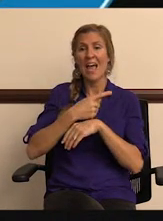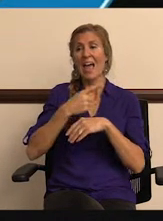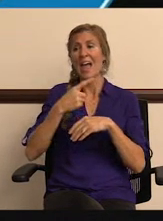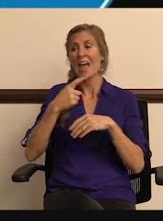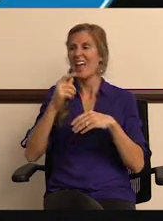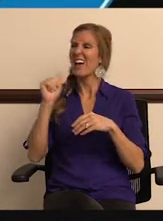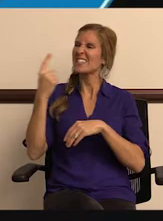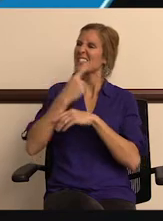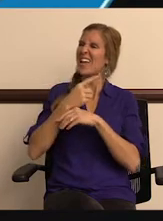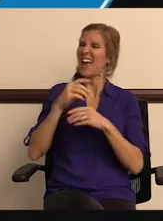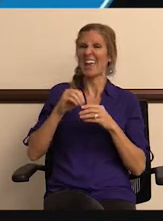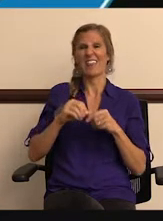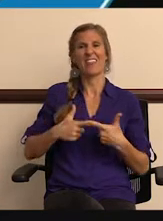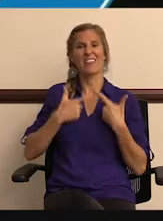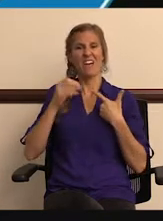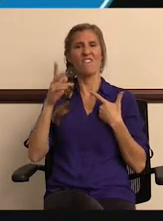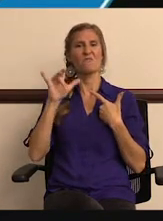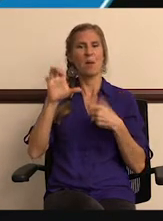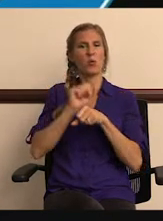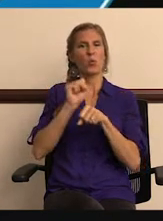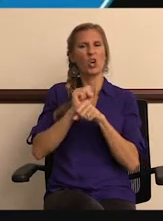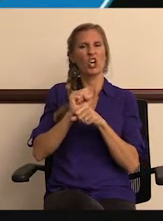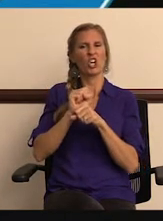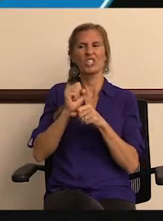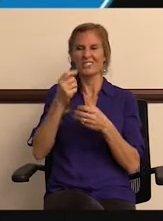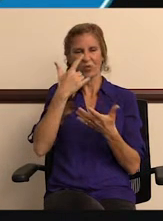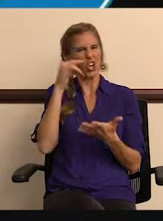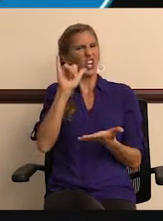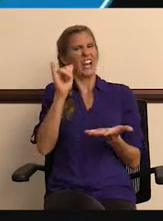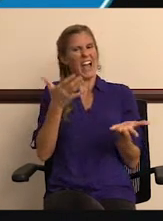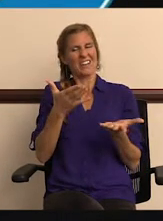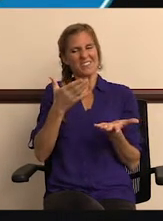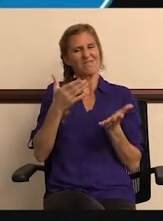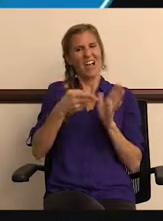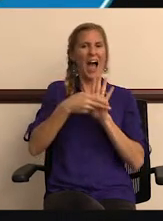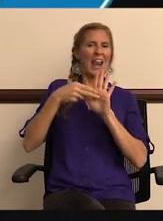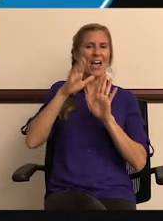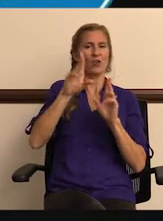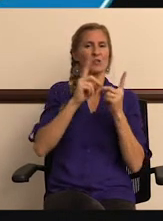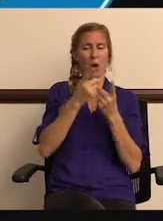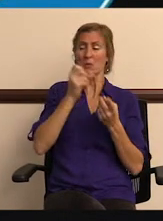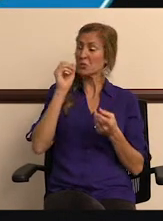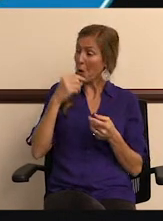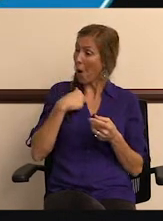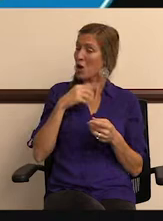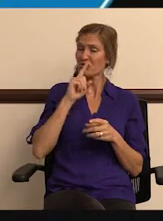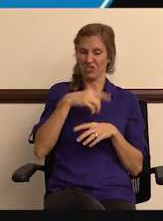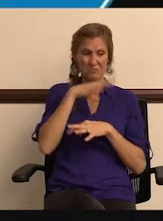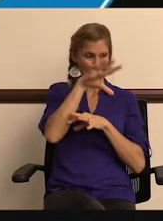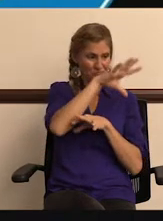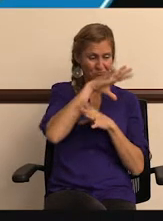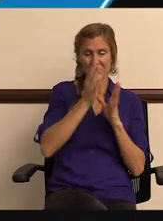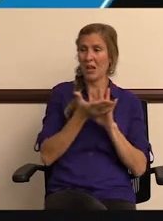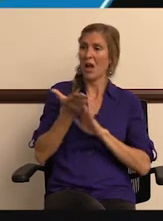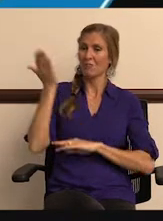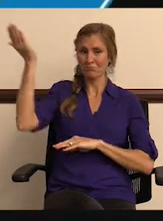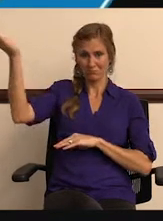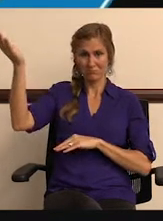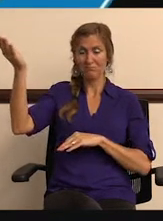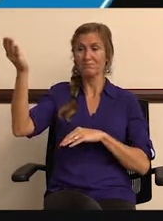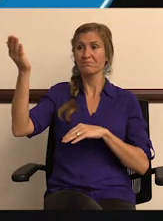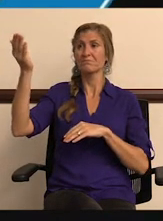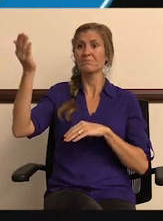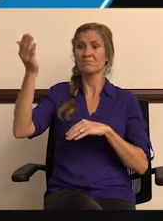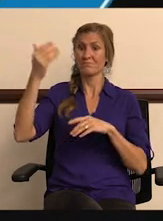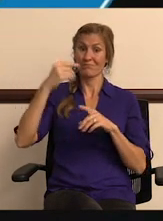day in the life of public works as part of a contest they were doing of highlighting your department. So I reached out to our comm team and I said,